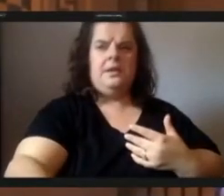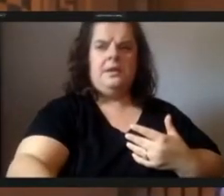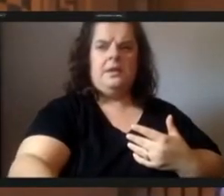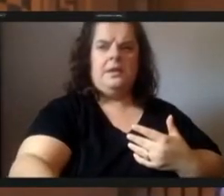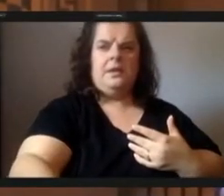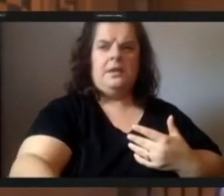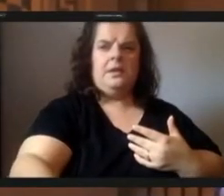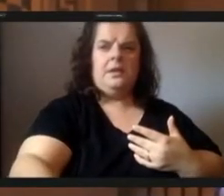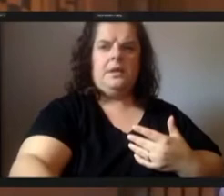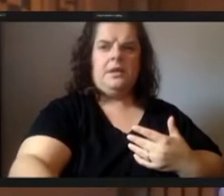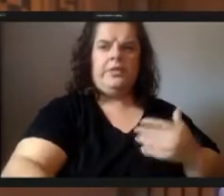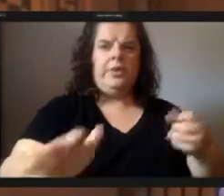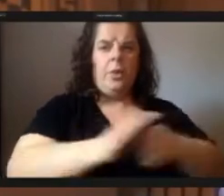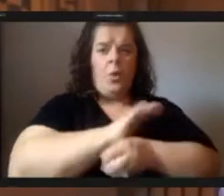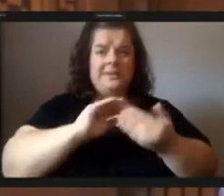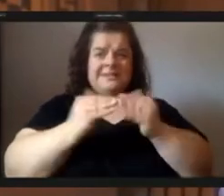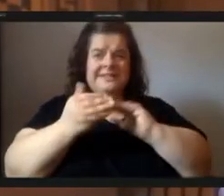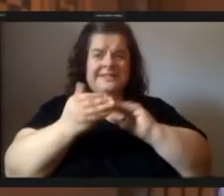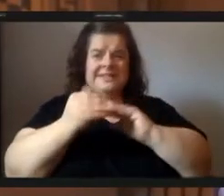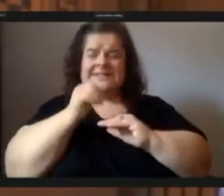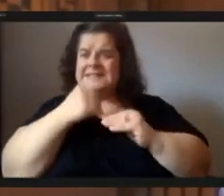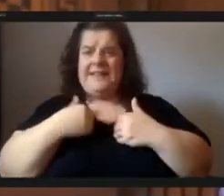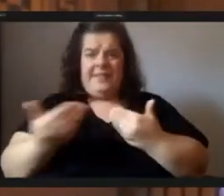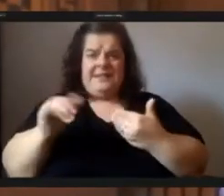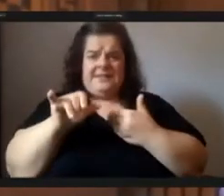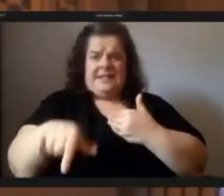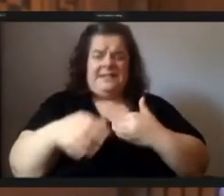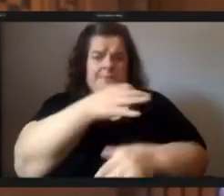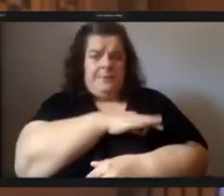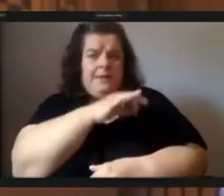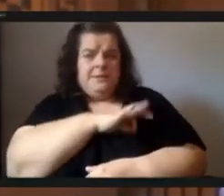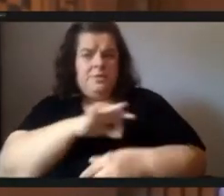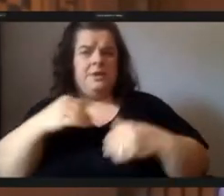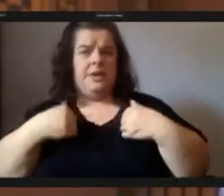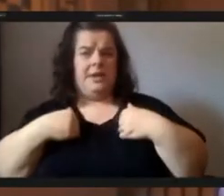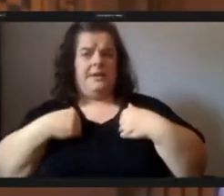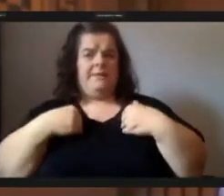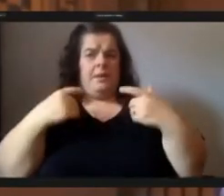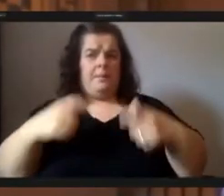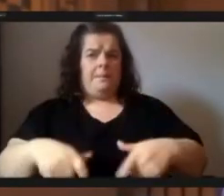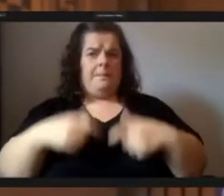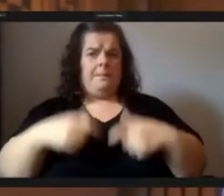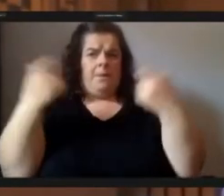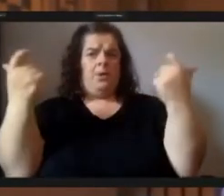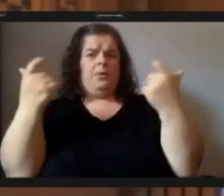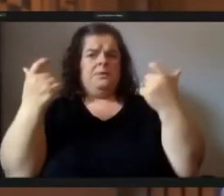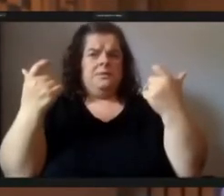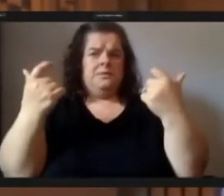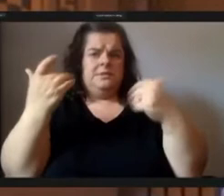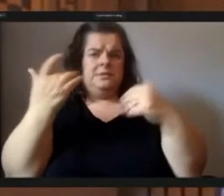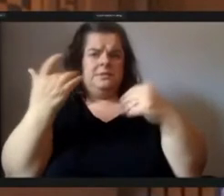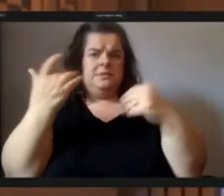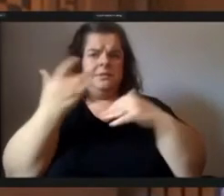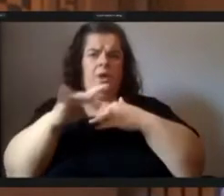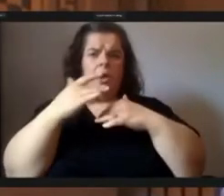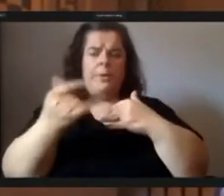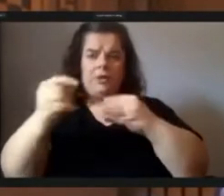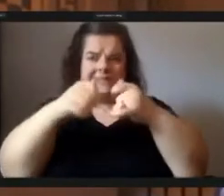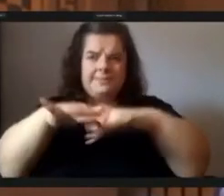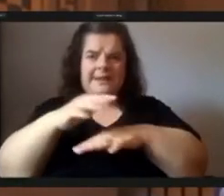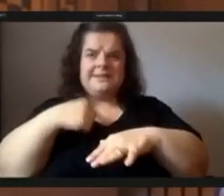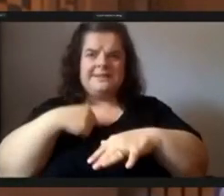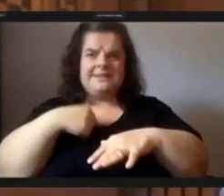like this uh pittsburgh has one of the most amount of open green spaces i've ever seen in a city